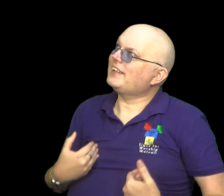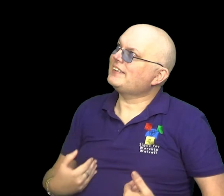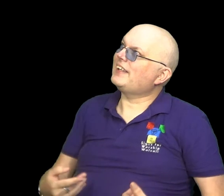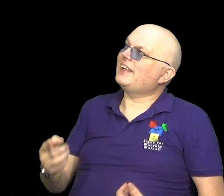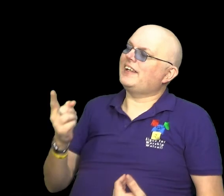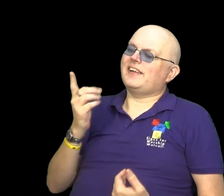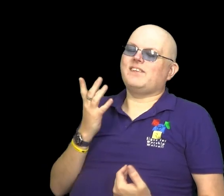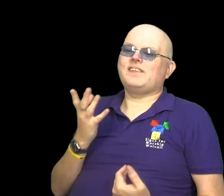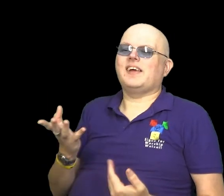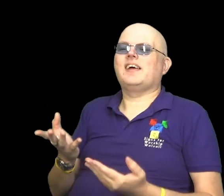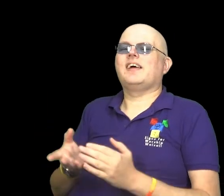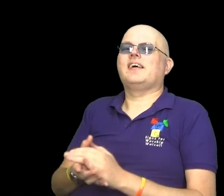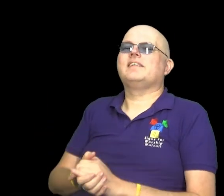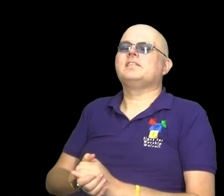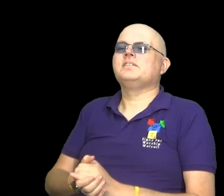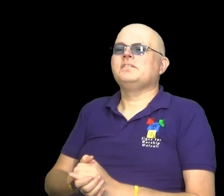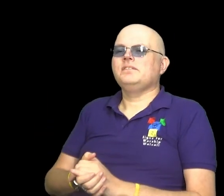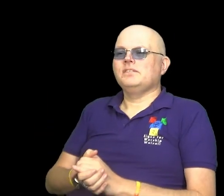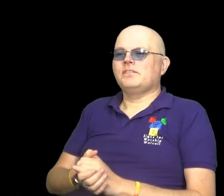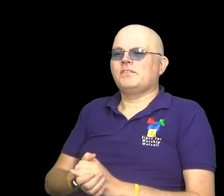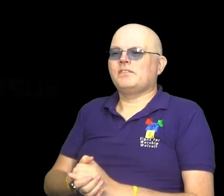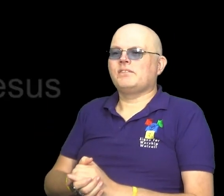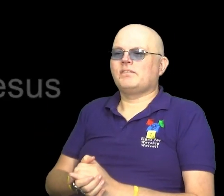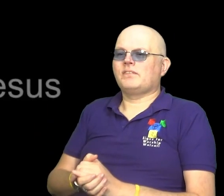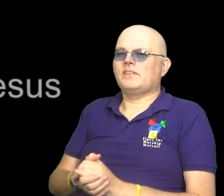Jesus our Saviour.